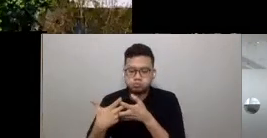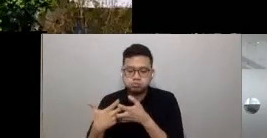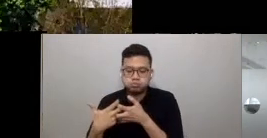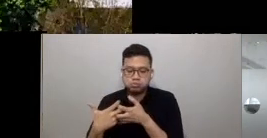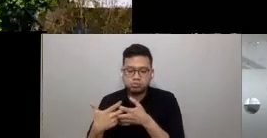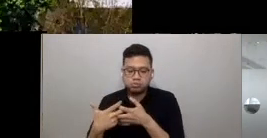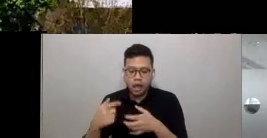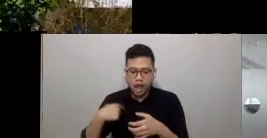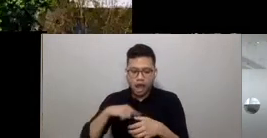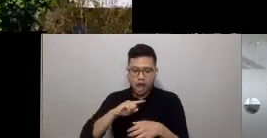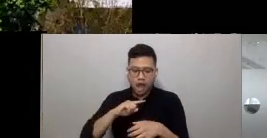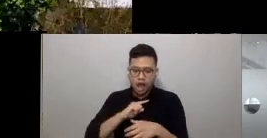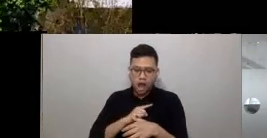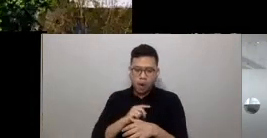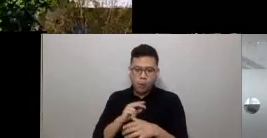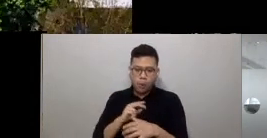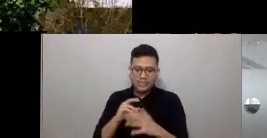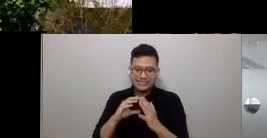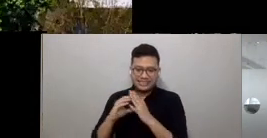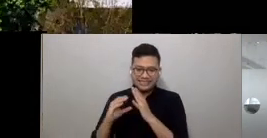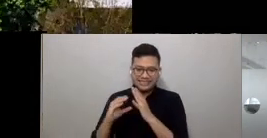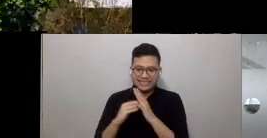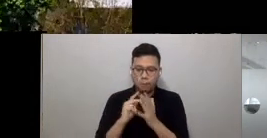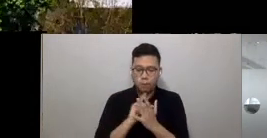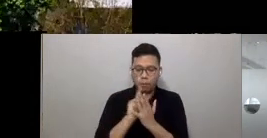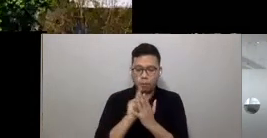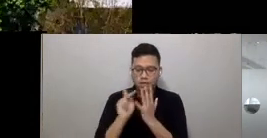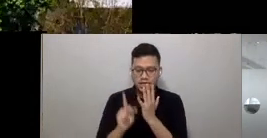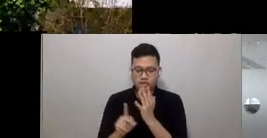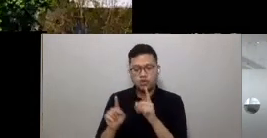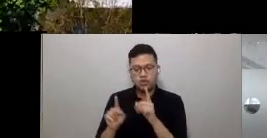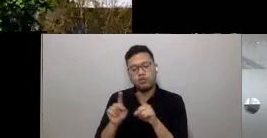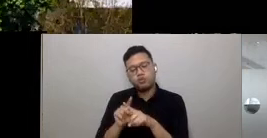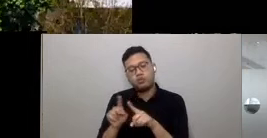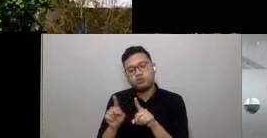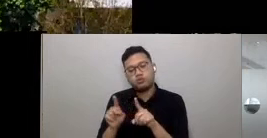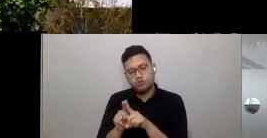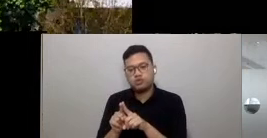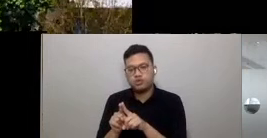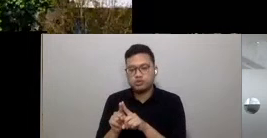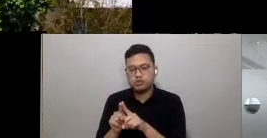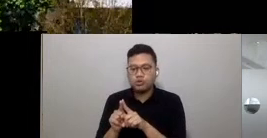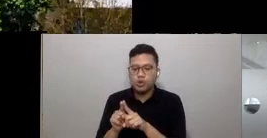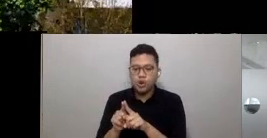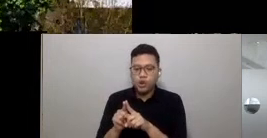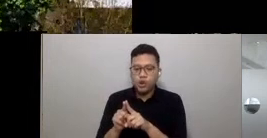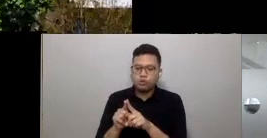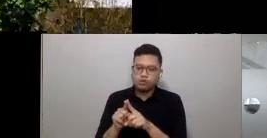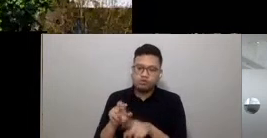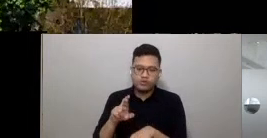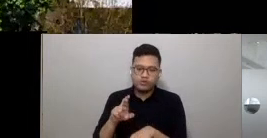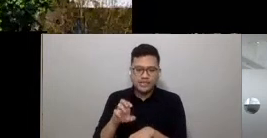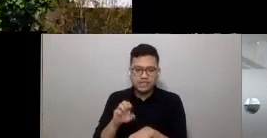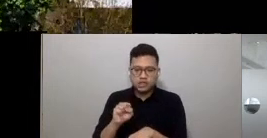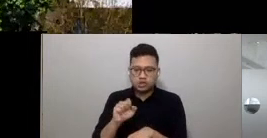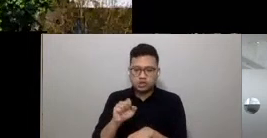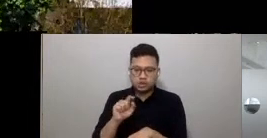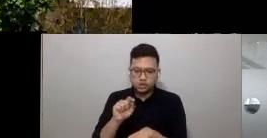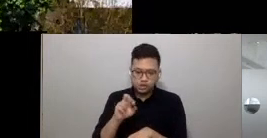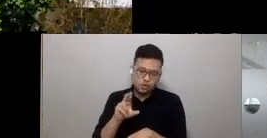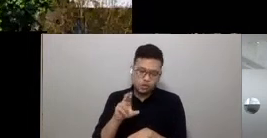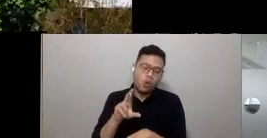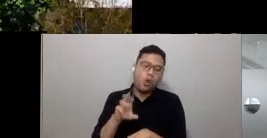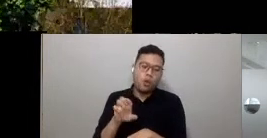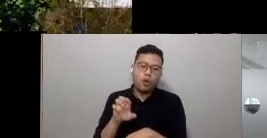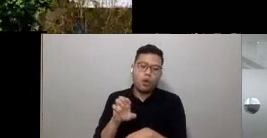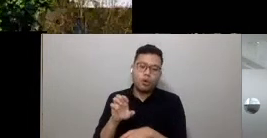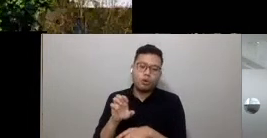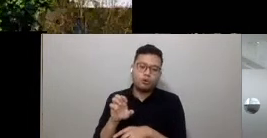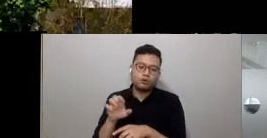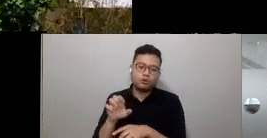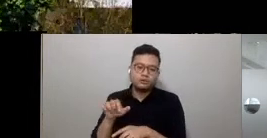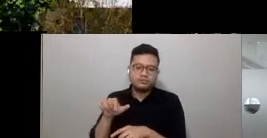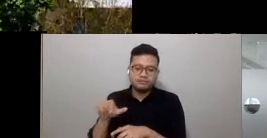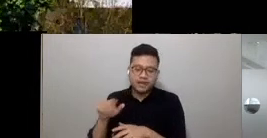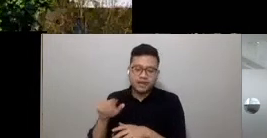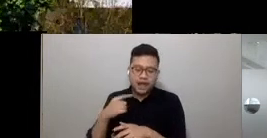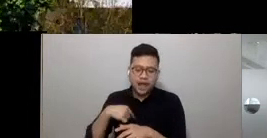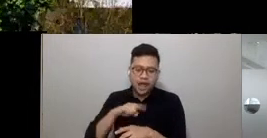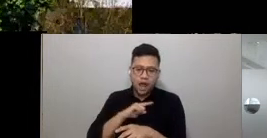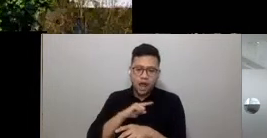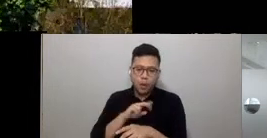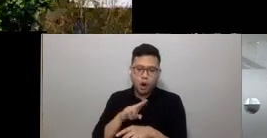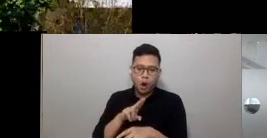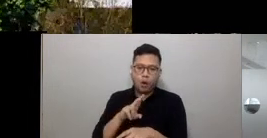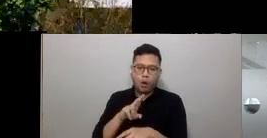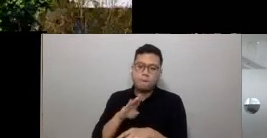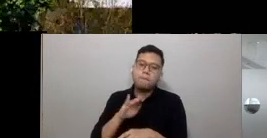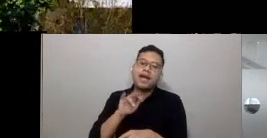populations, whilst helping to restore our ecosystems. They have joined the urban vocabulary of the street and square,